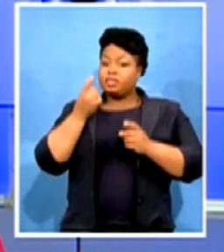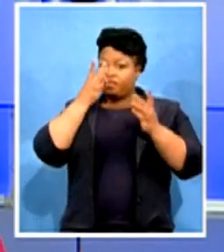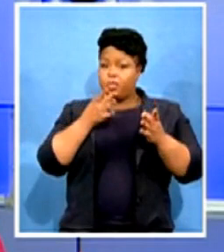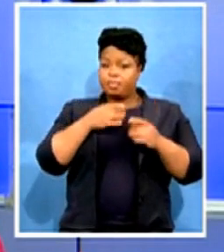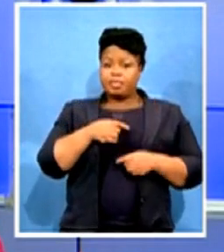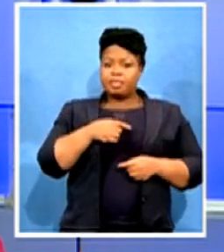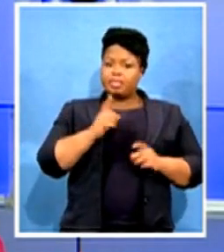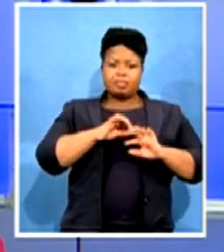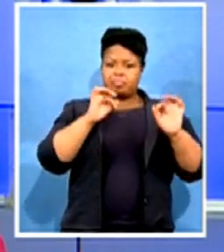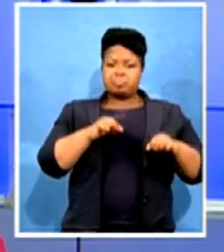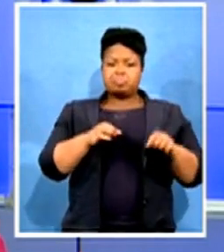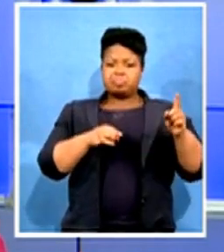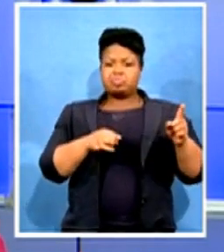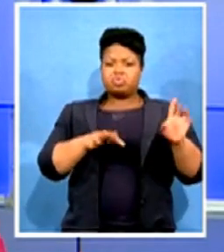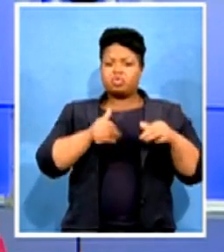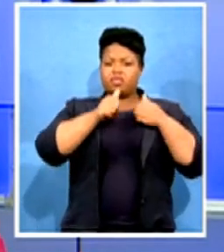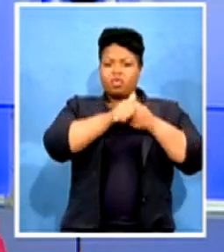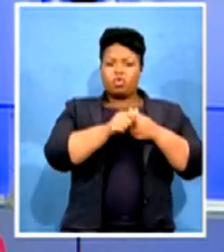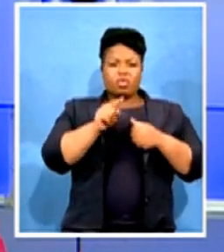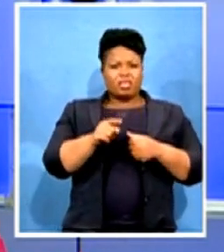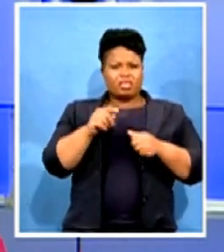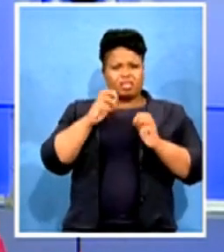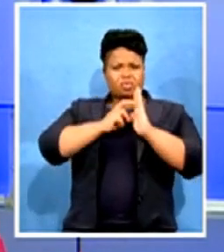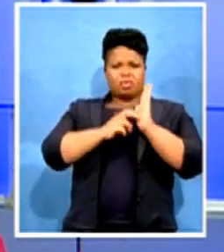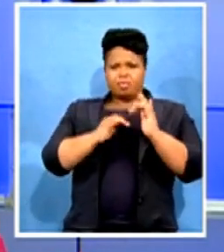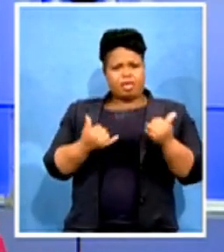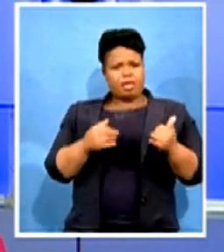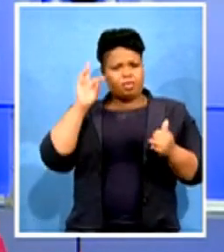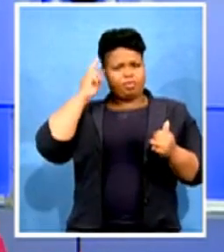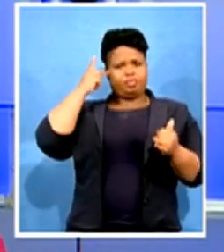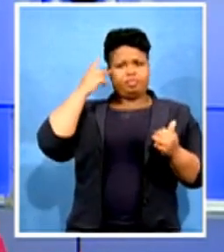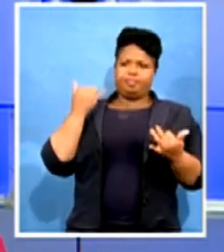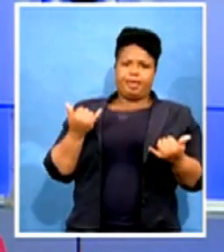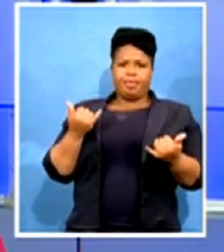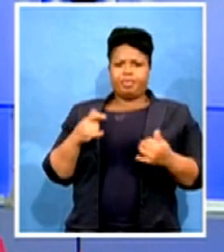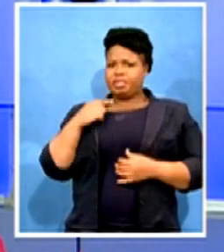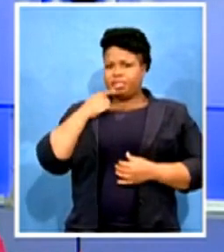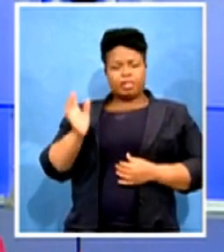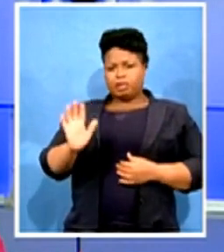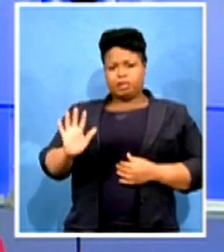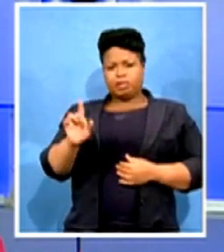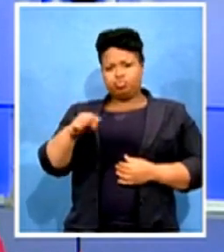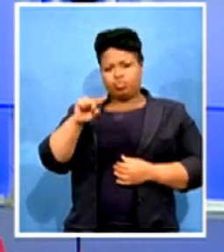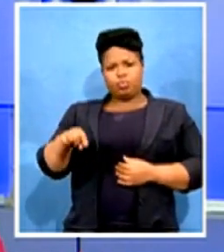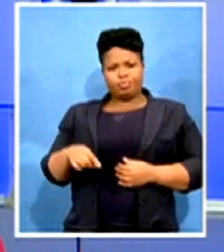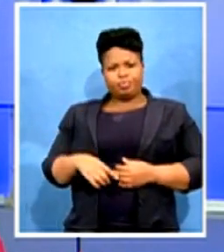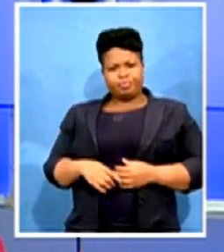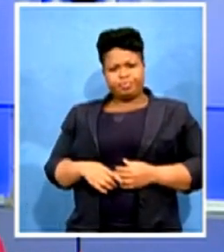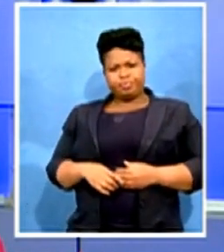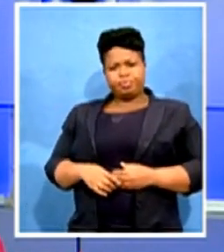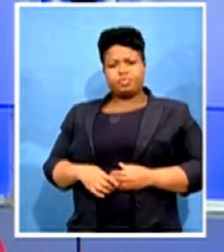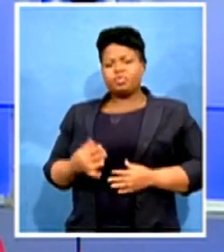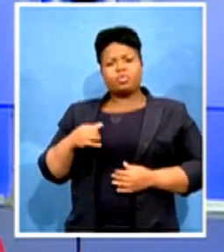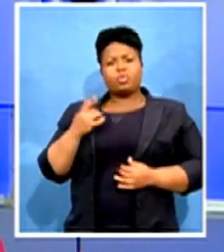this instruction, but now she's just corrected us to say that's not the case. But what is the latest? What's happening in the